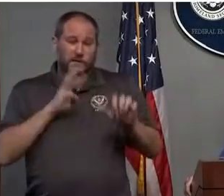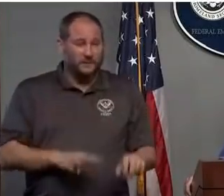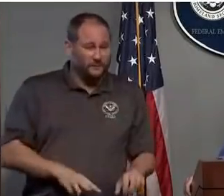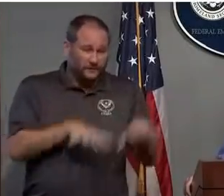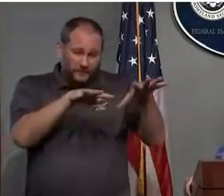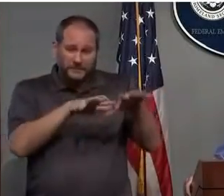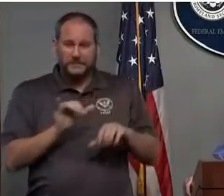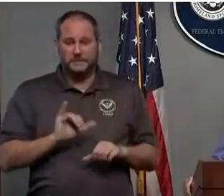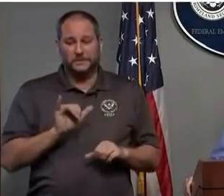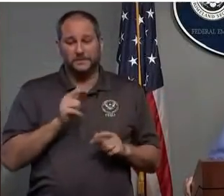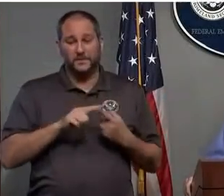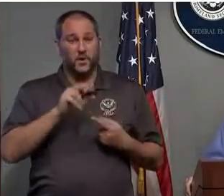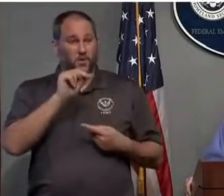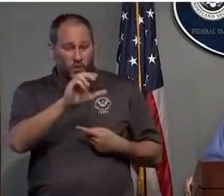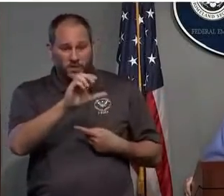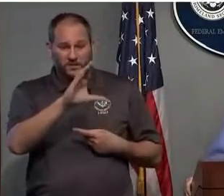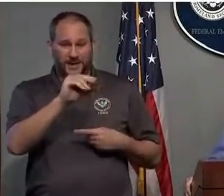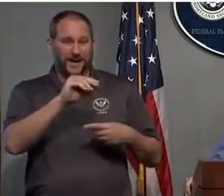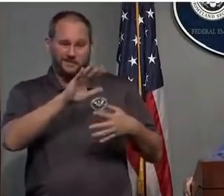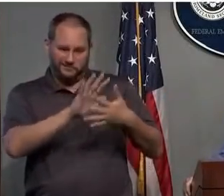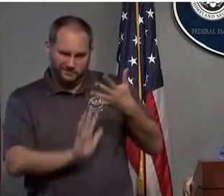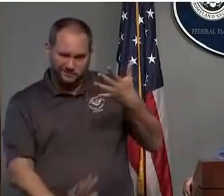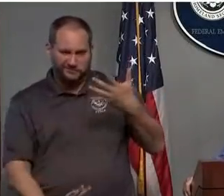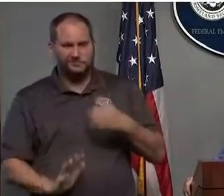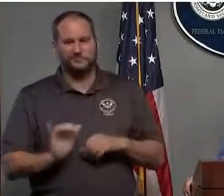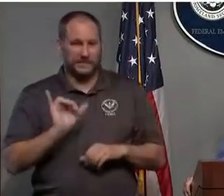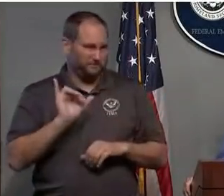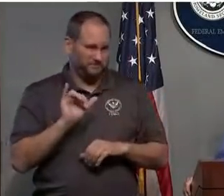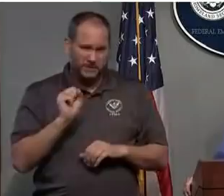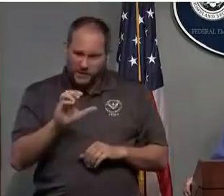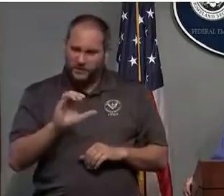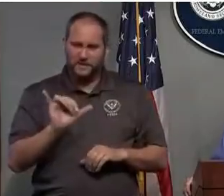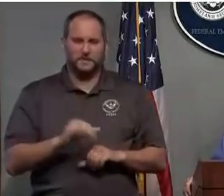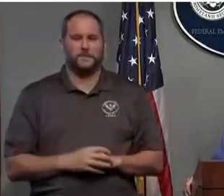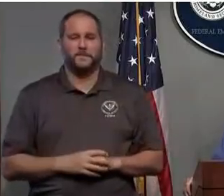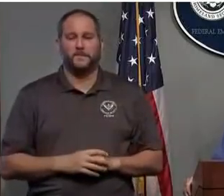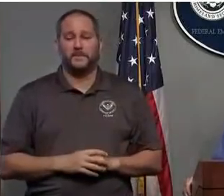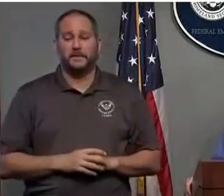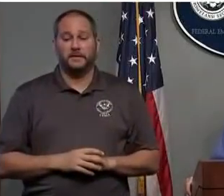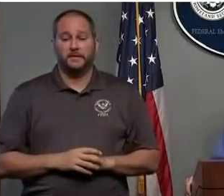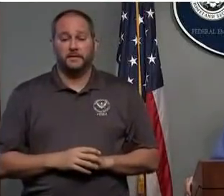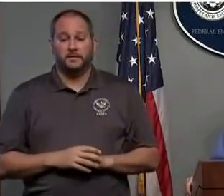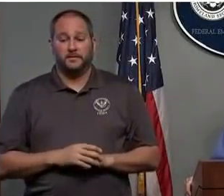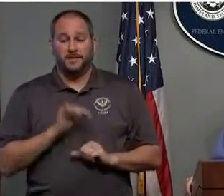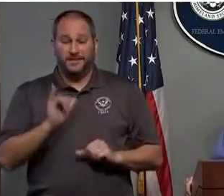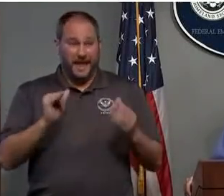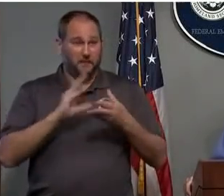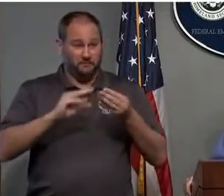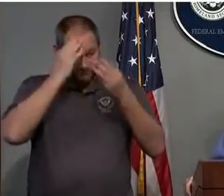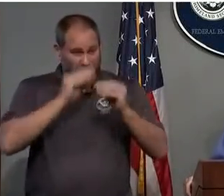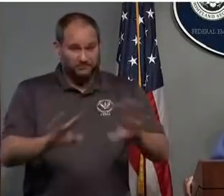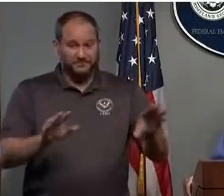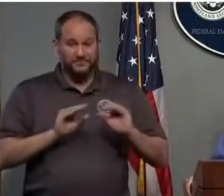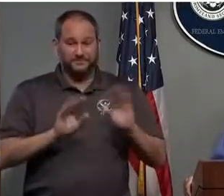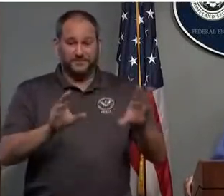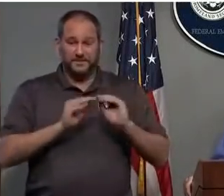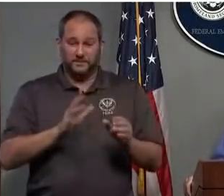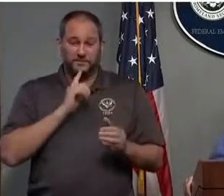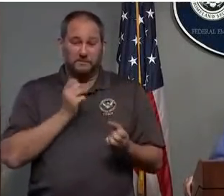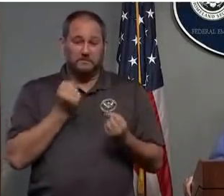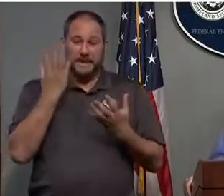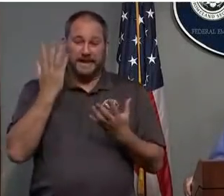into South Carolina. The message was very much amplified last night, again, through our media partners. You know, things like